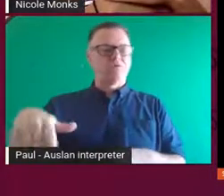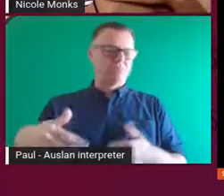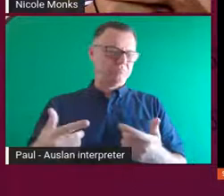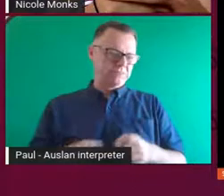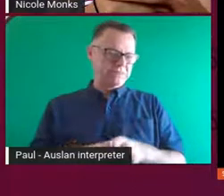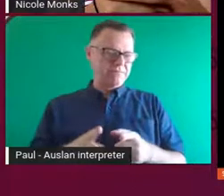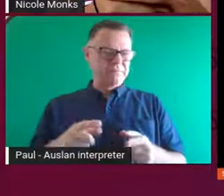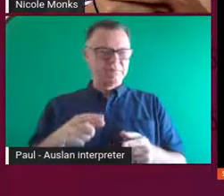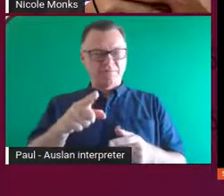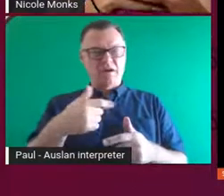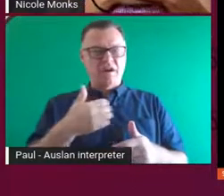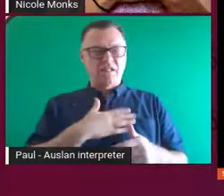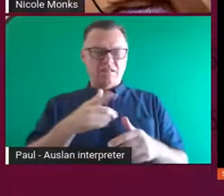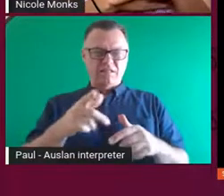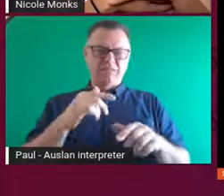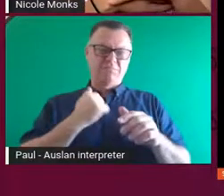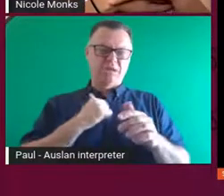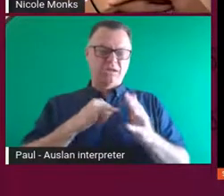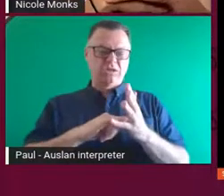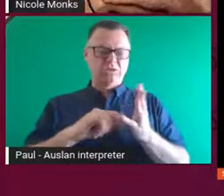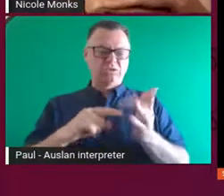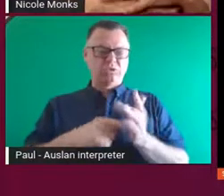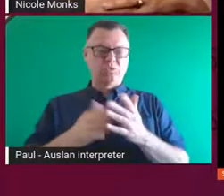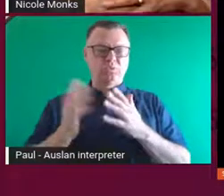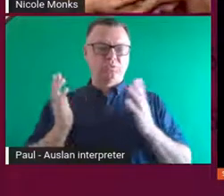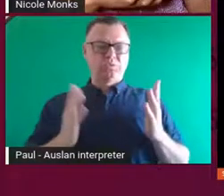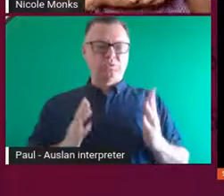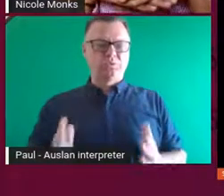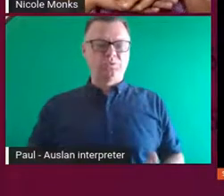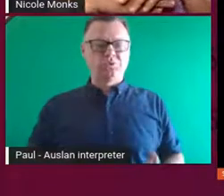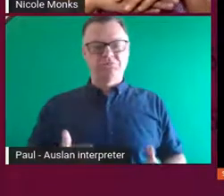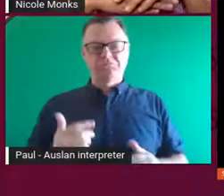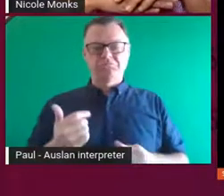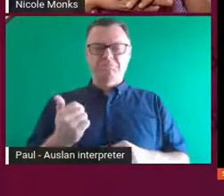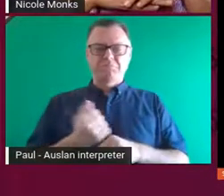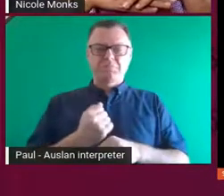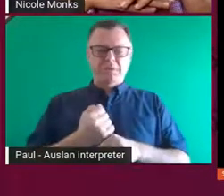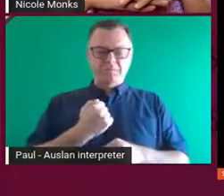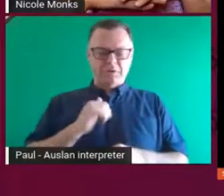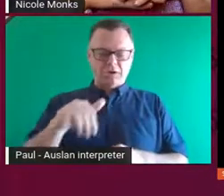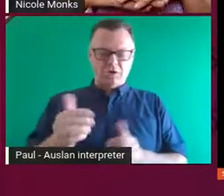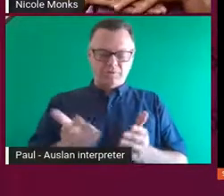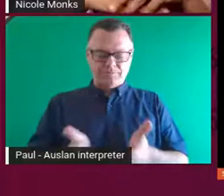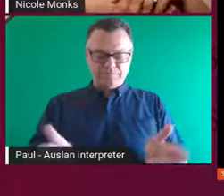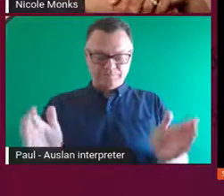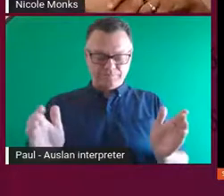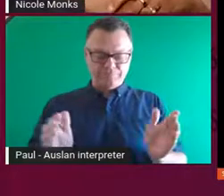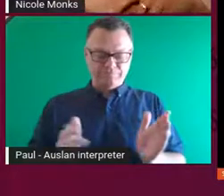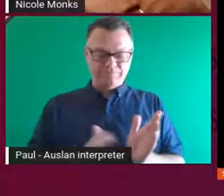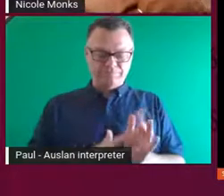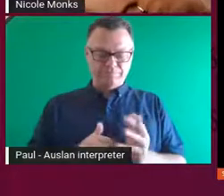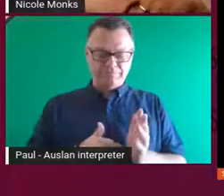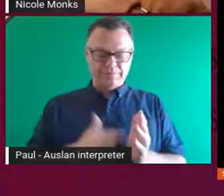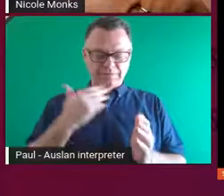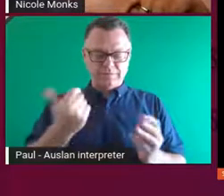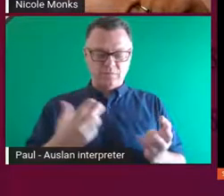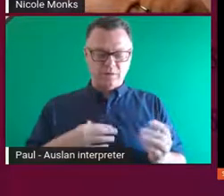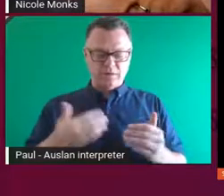just make myself like a little home or nest in. And find, you know, where I belong.